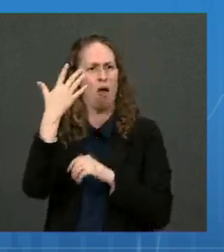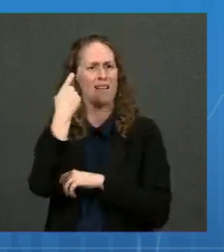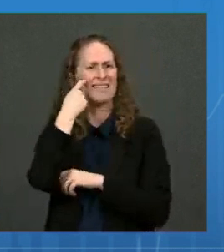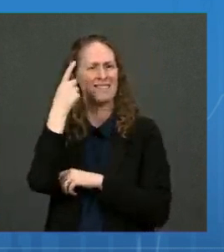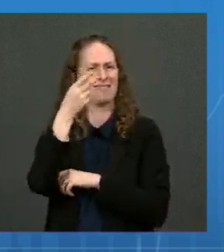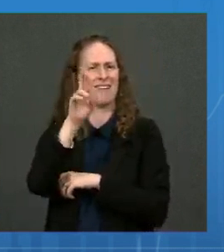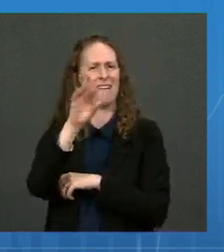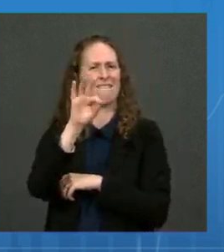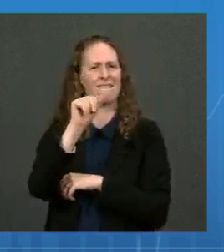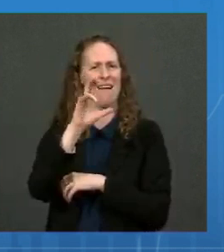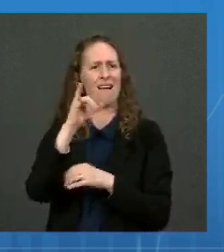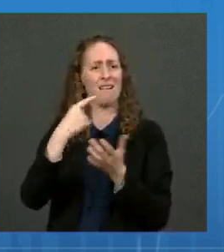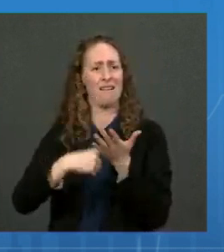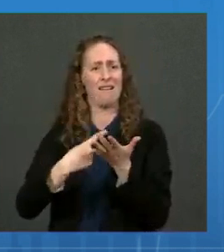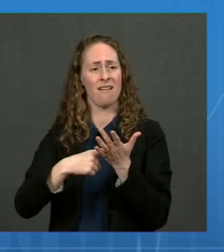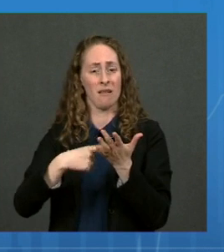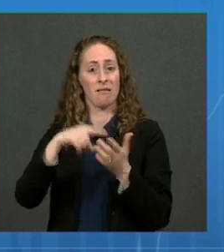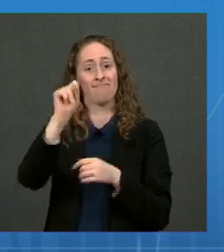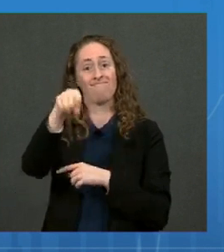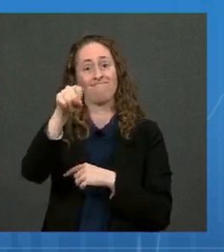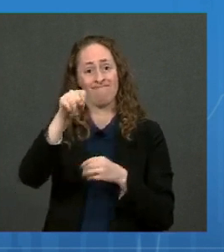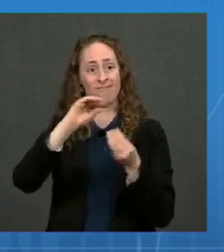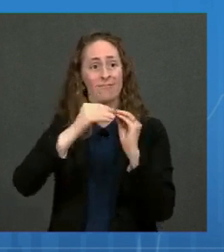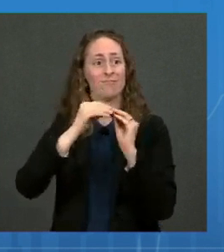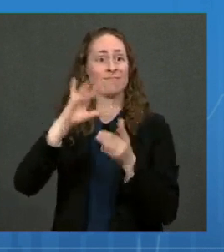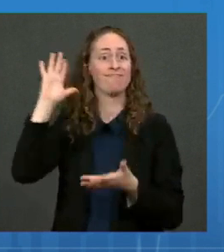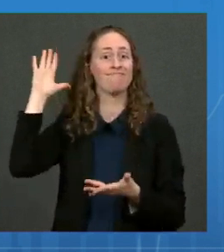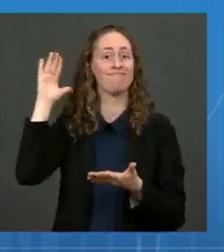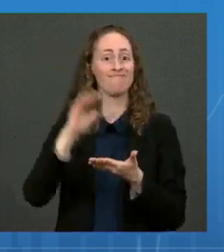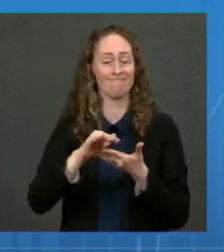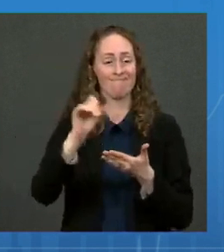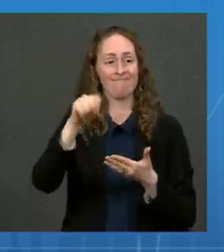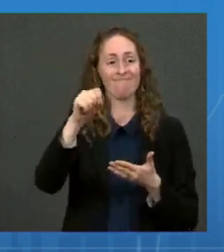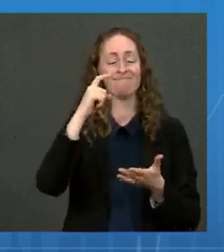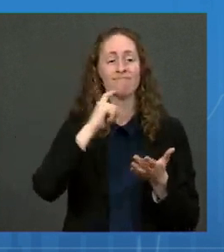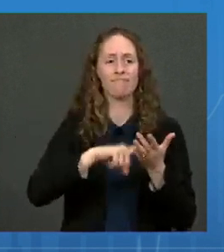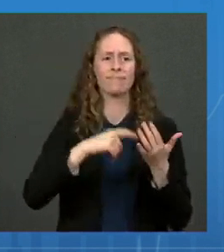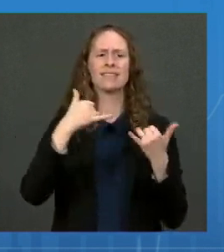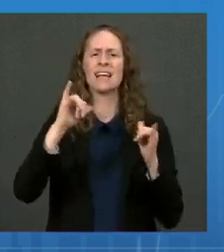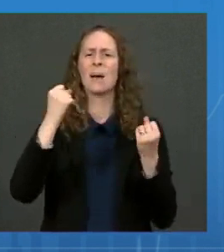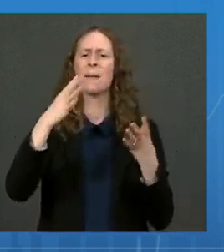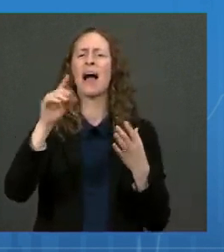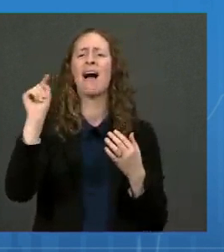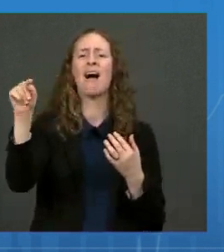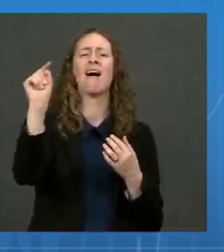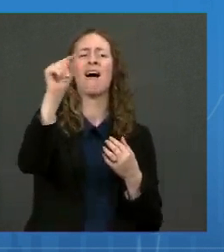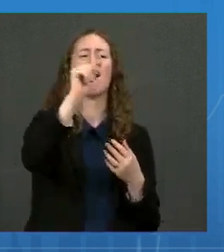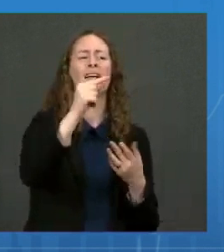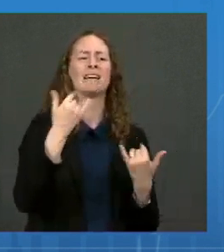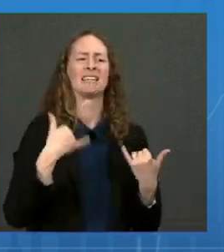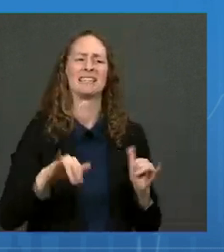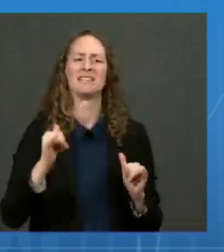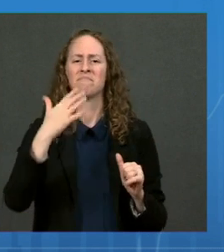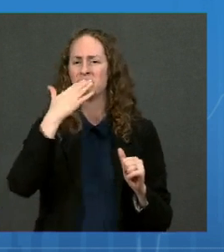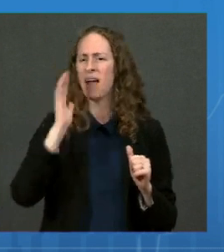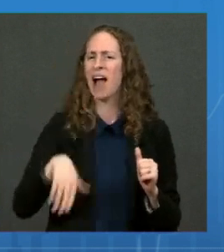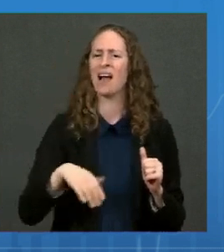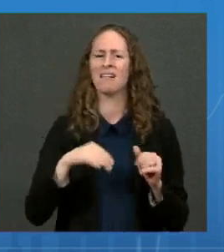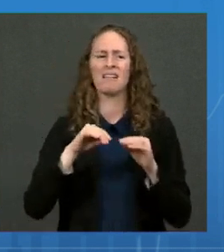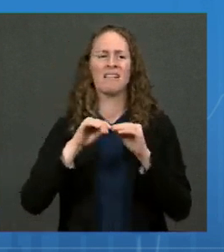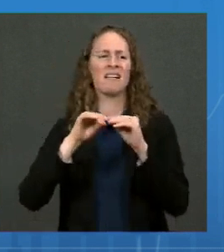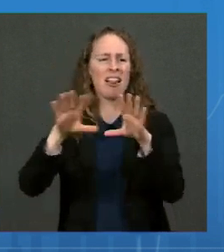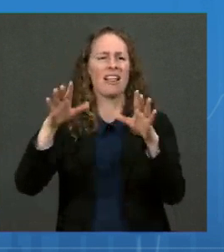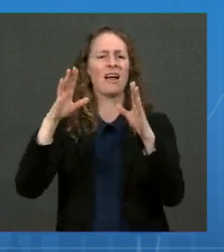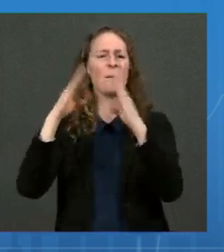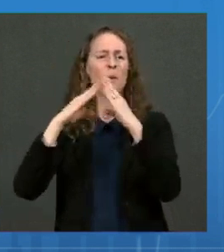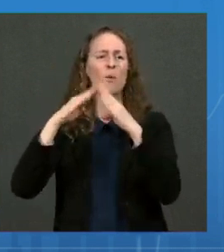recent decrease in cases, most communities across the country are still experiencing substantial to high levels of community transmission. And we're